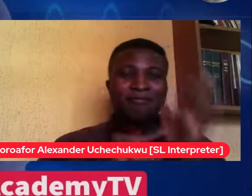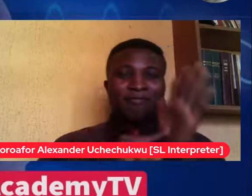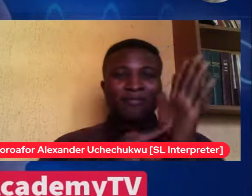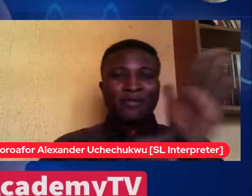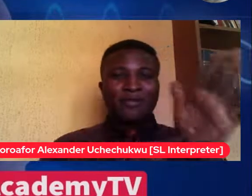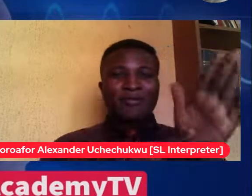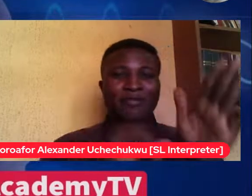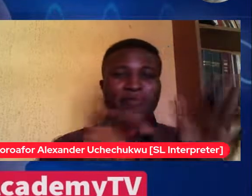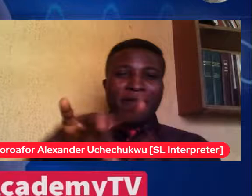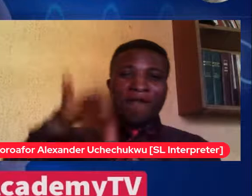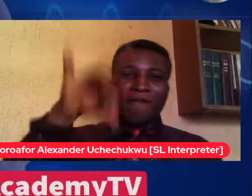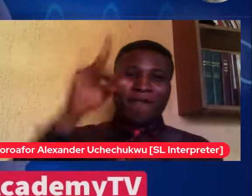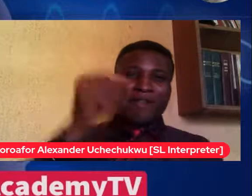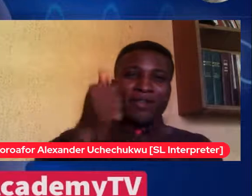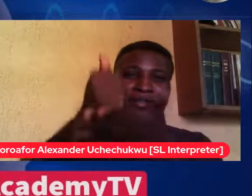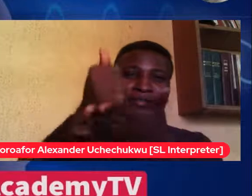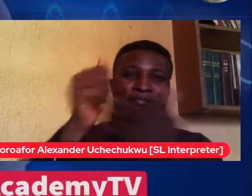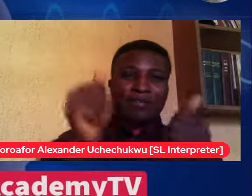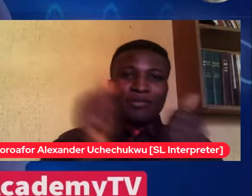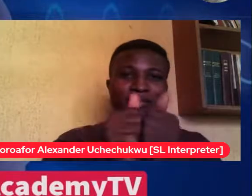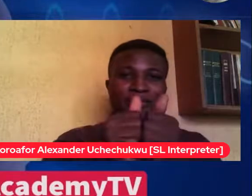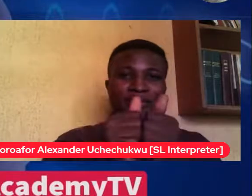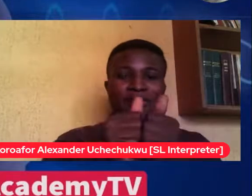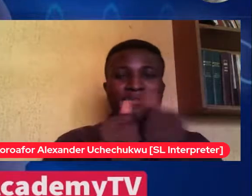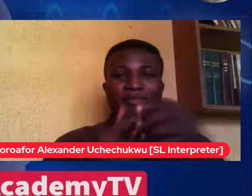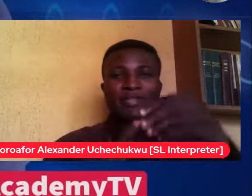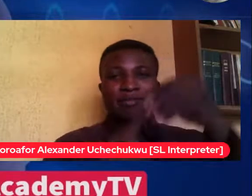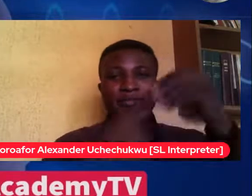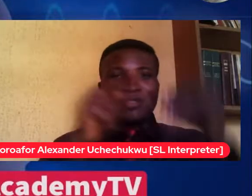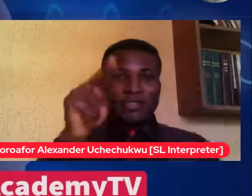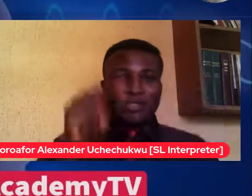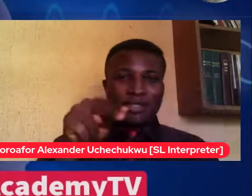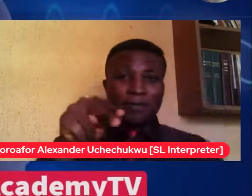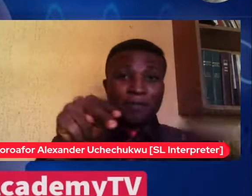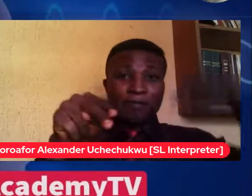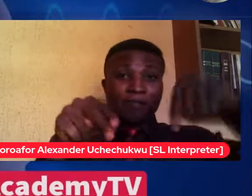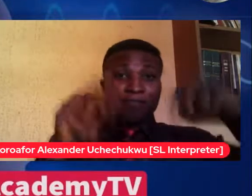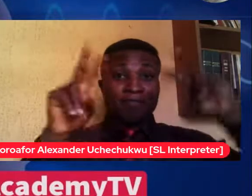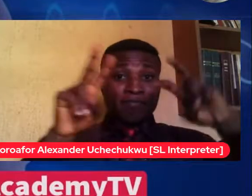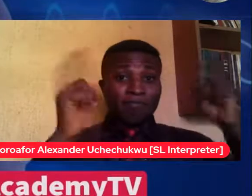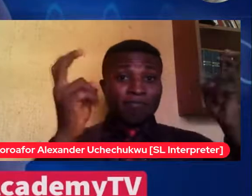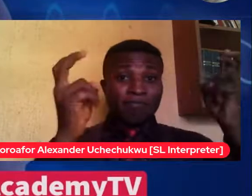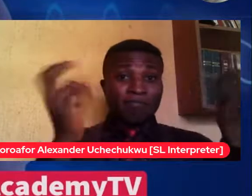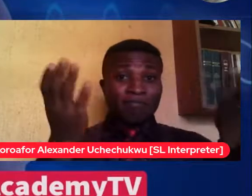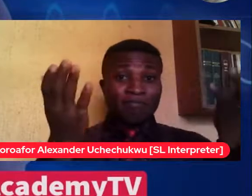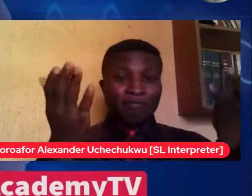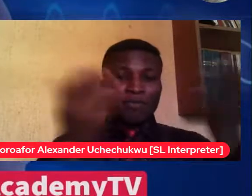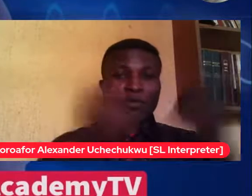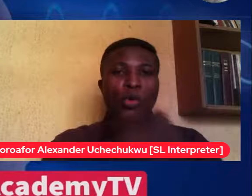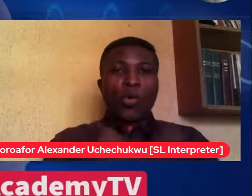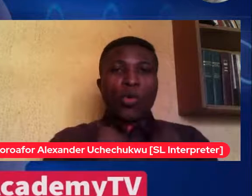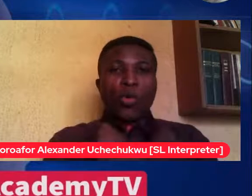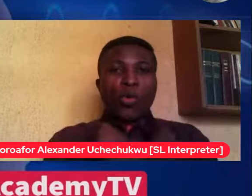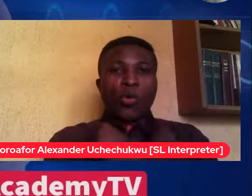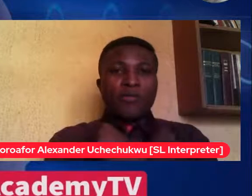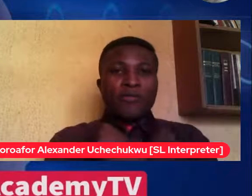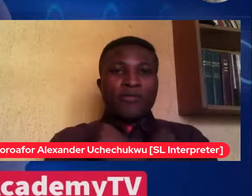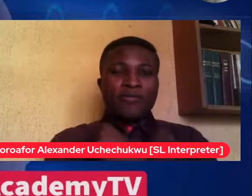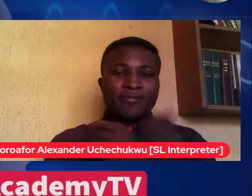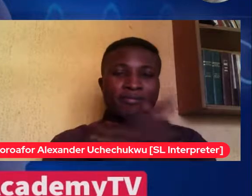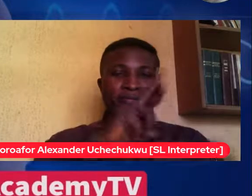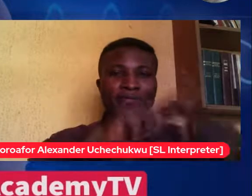with Special Needs. And today's topic is love, relationships, and disabilities.